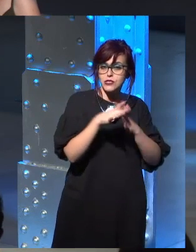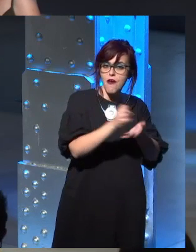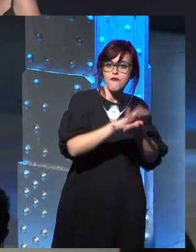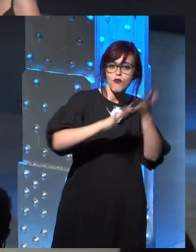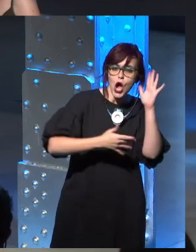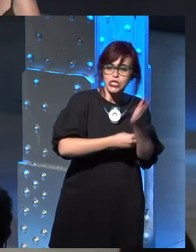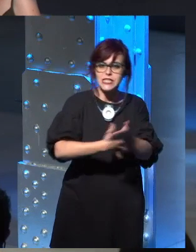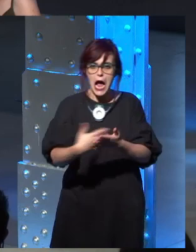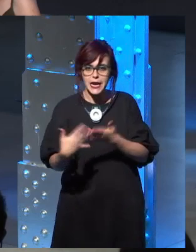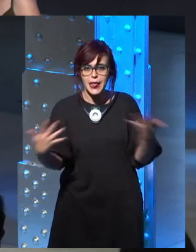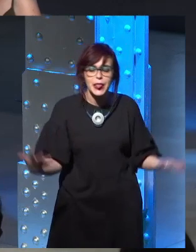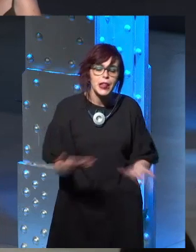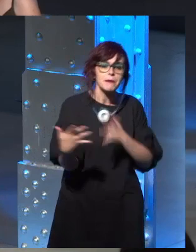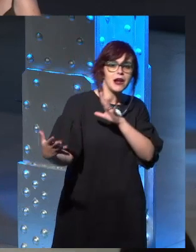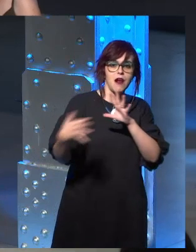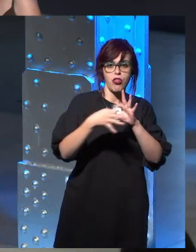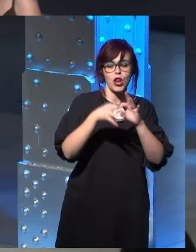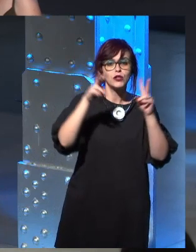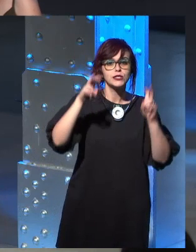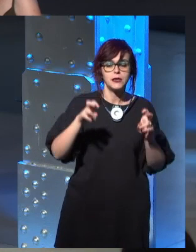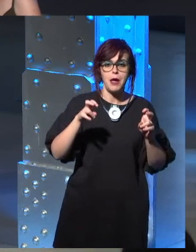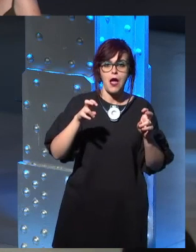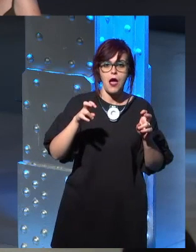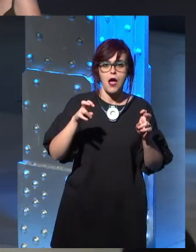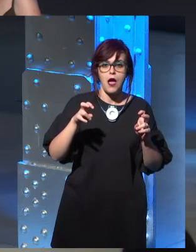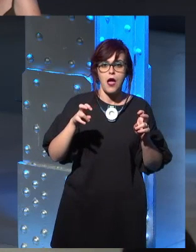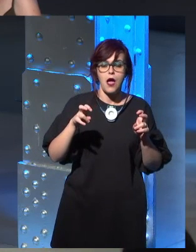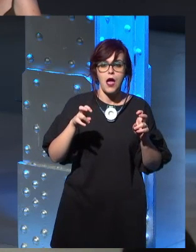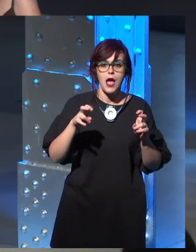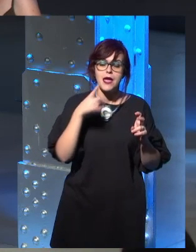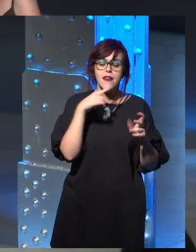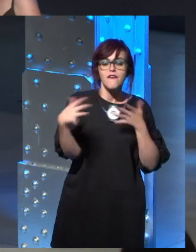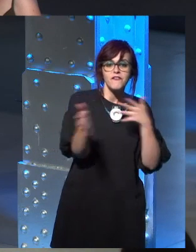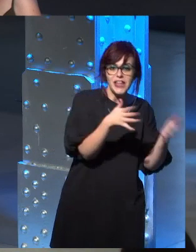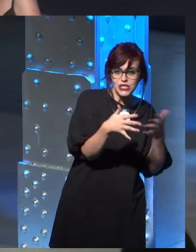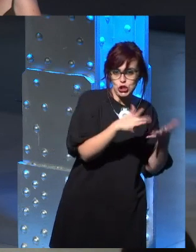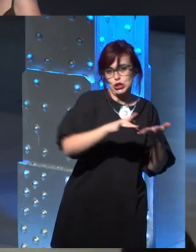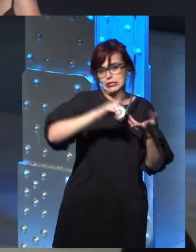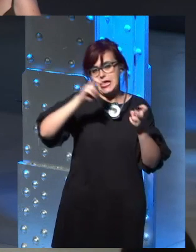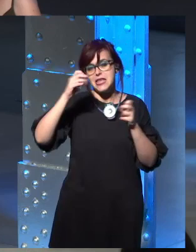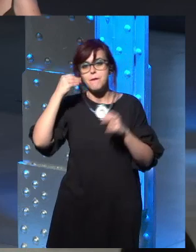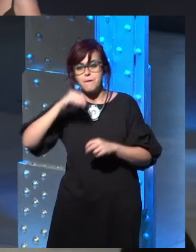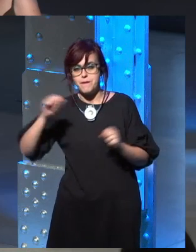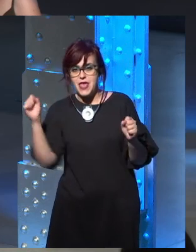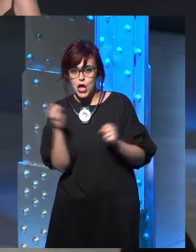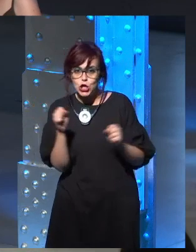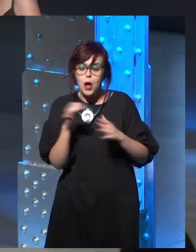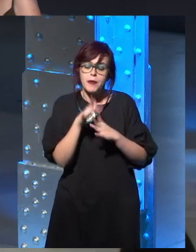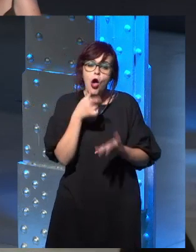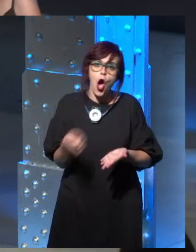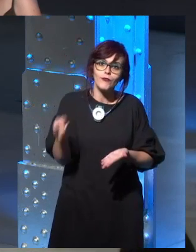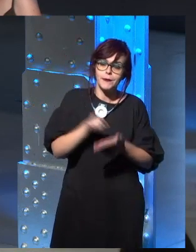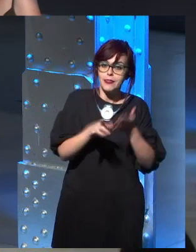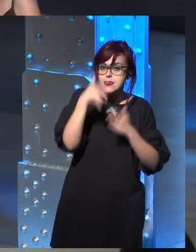relationship to what he wants to do in, um, The Winds of Winter. You know, everyone has their speculation about how Dani will get